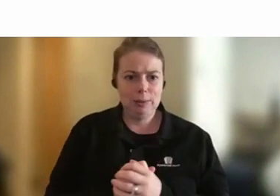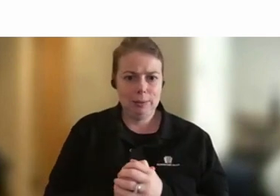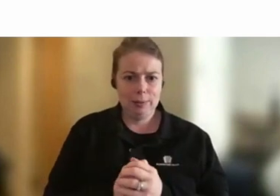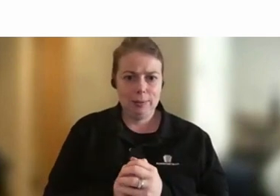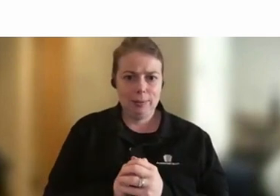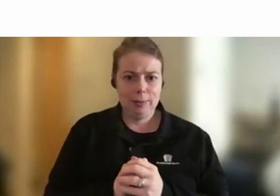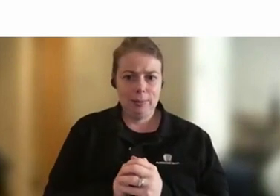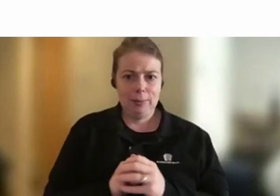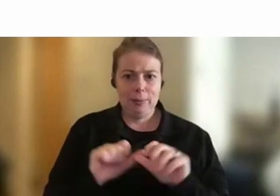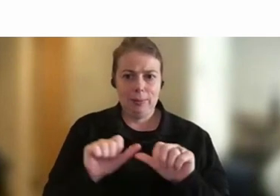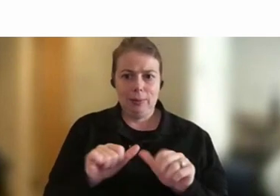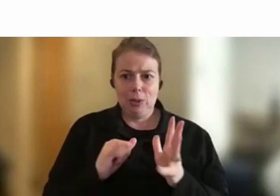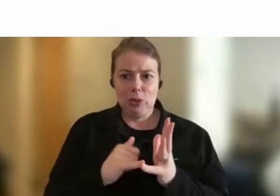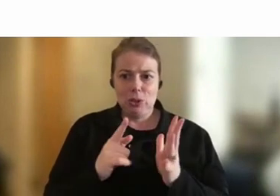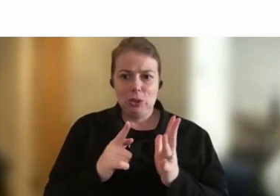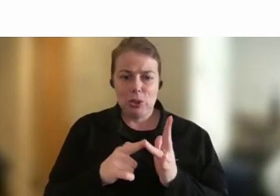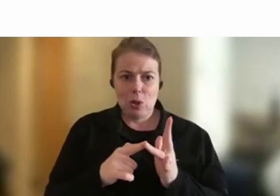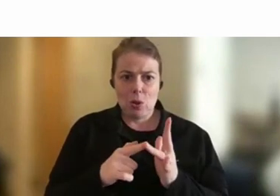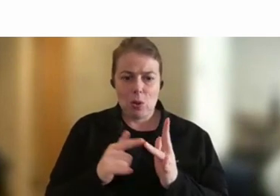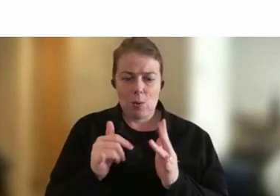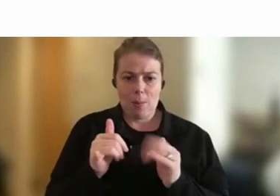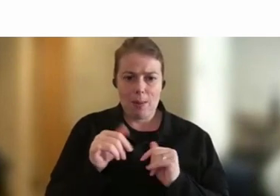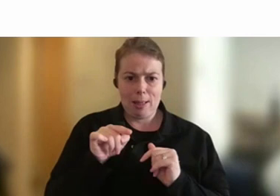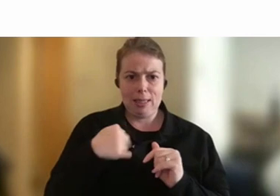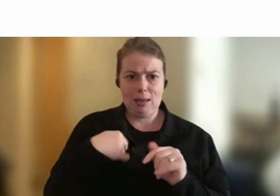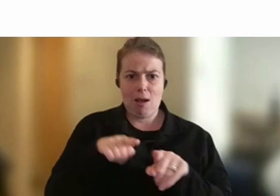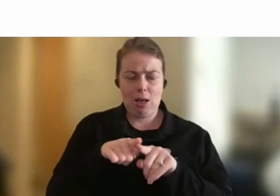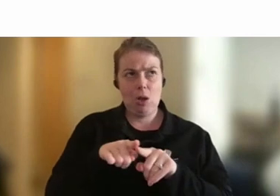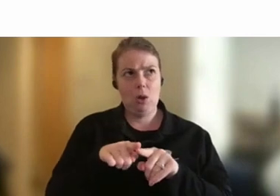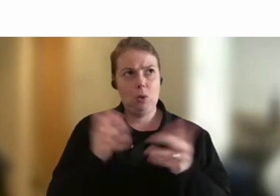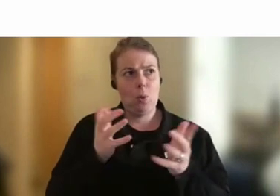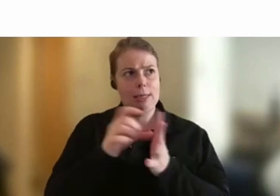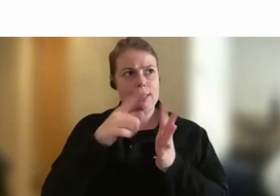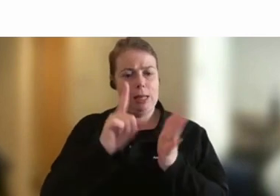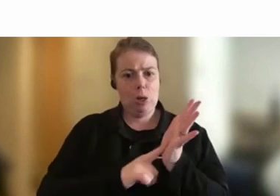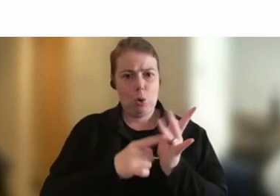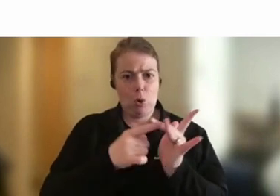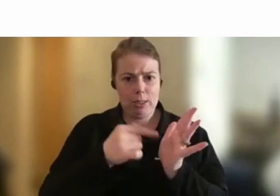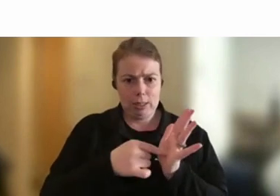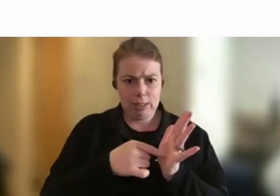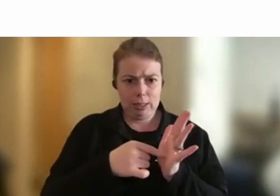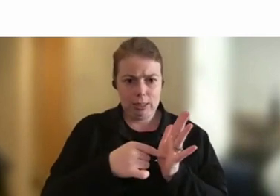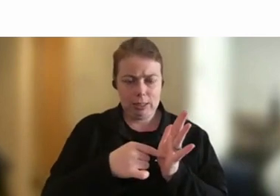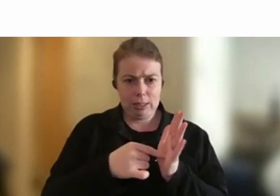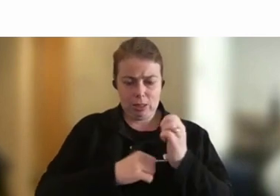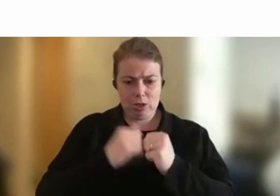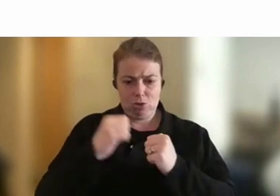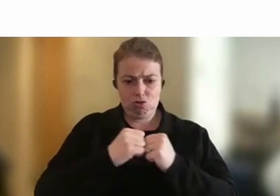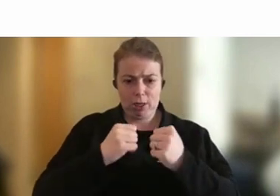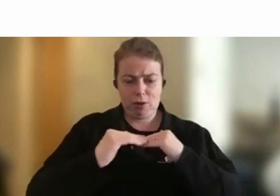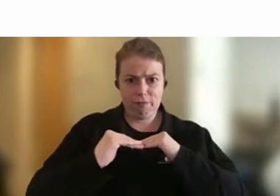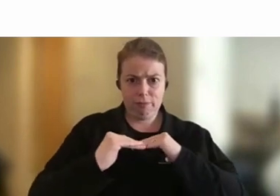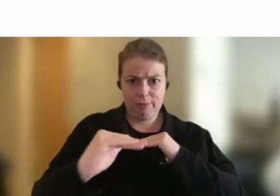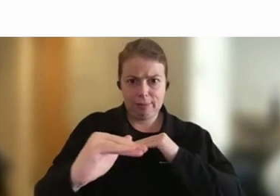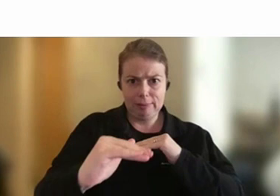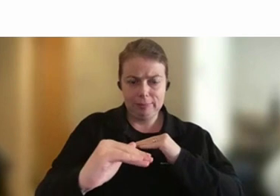So maybe this is something I learned at Deloitte. Flatter structure, as a partner, you've got a team